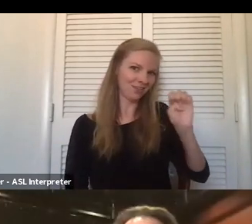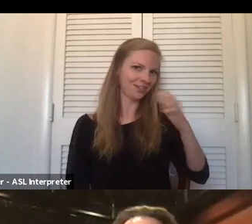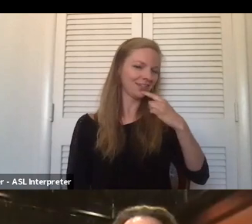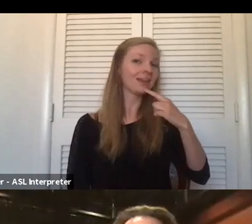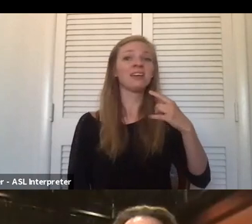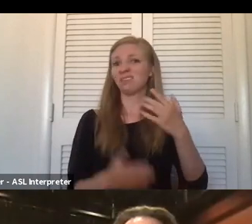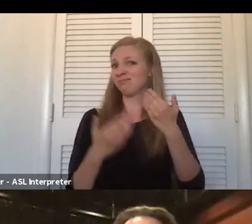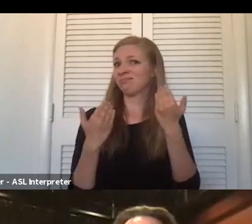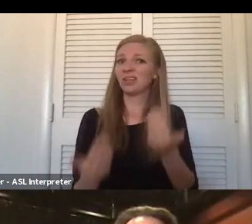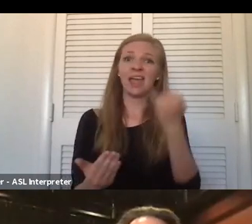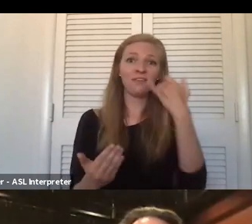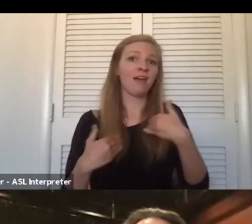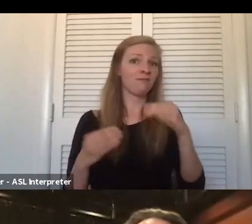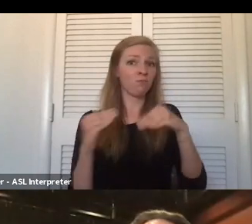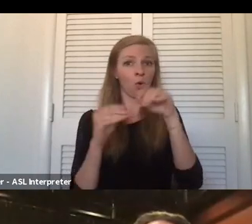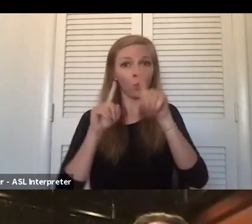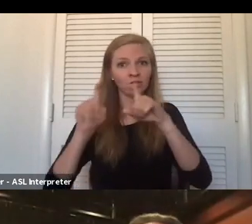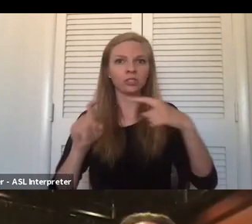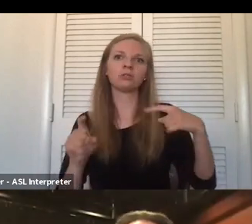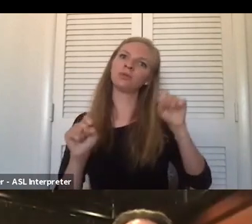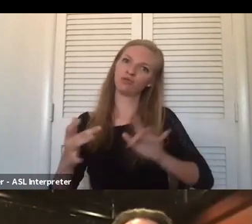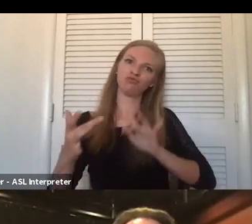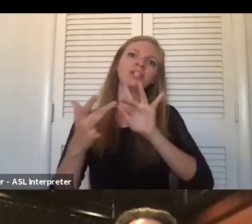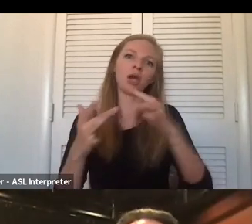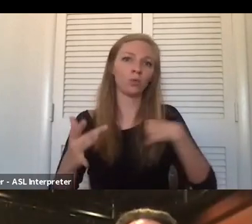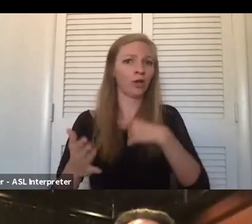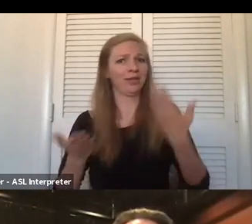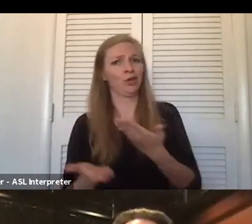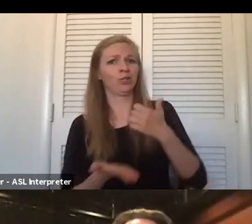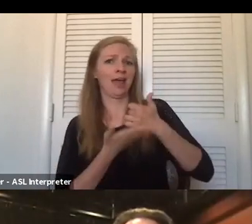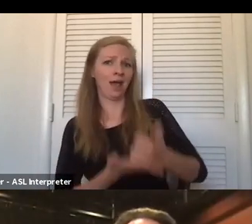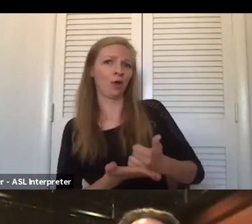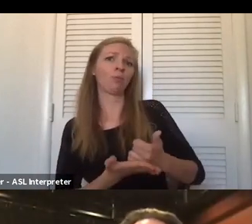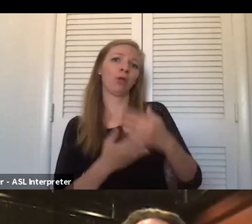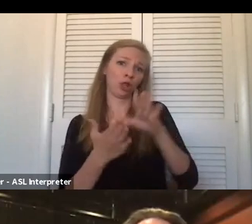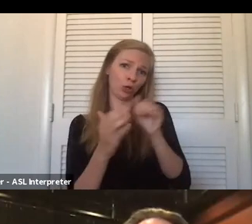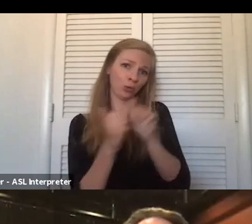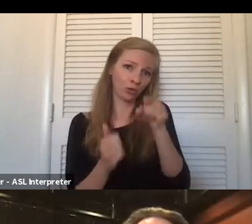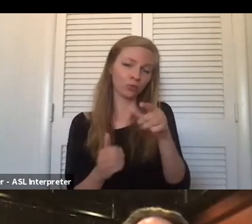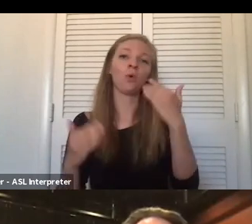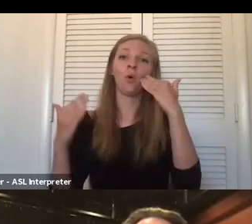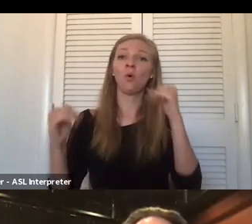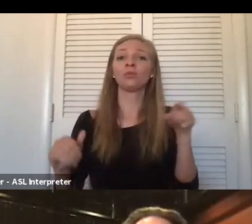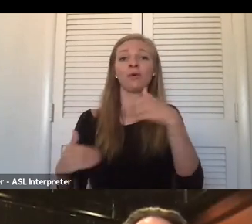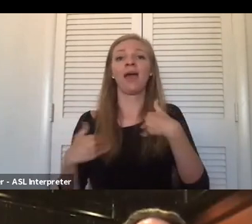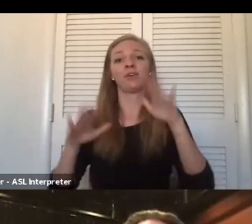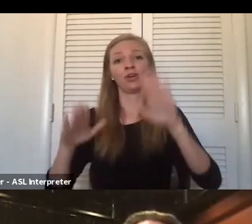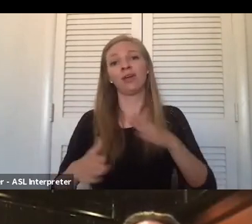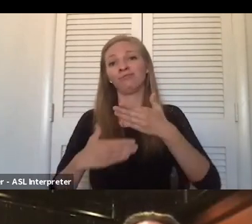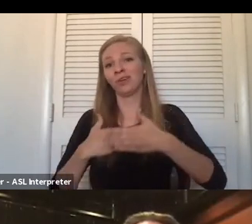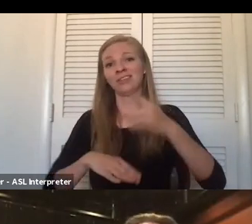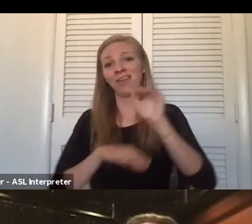reach out to the Indiana arts commission. We are here to help and to learn with you. I hope everyone has a great rest of their afternoon. Bye. Bye.